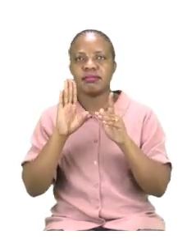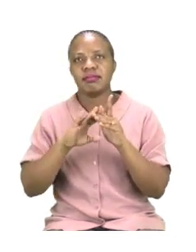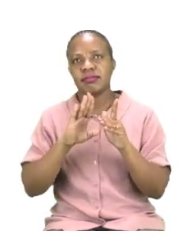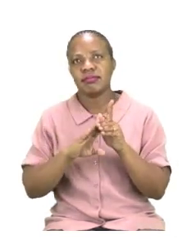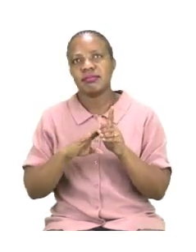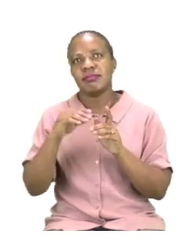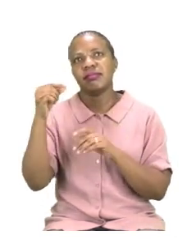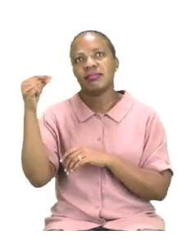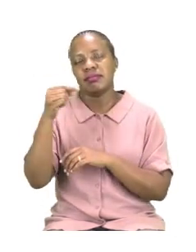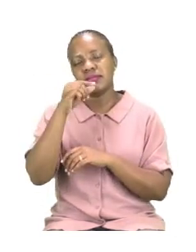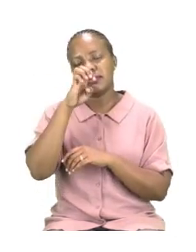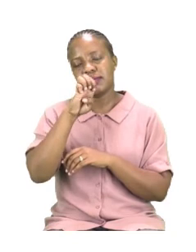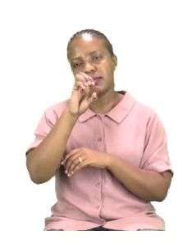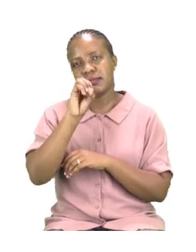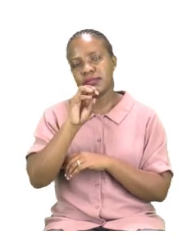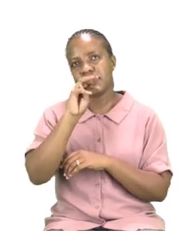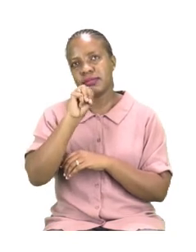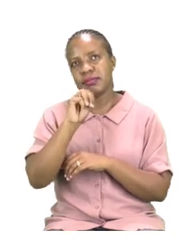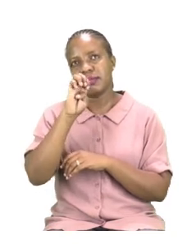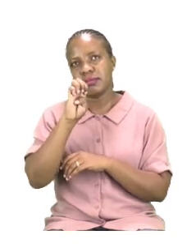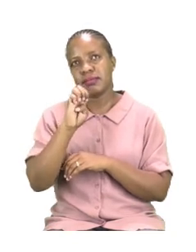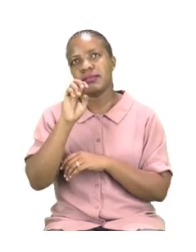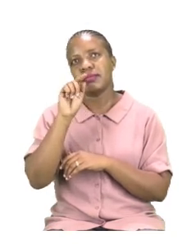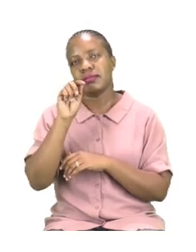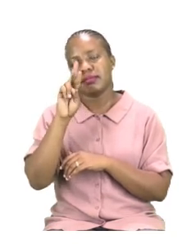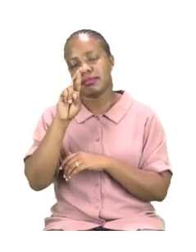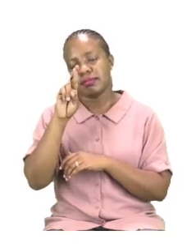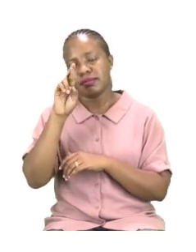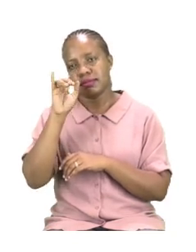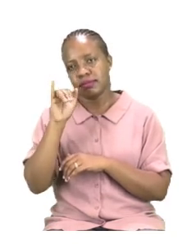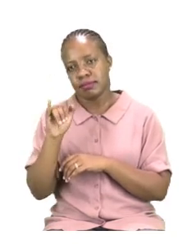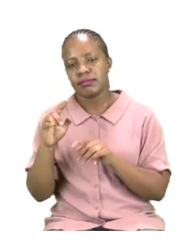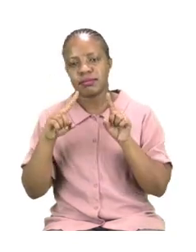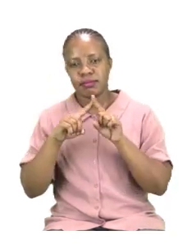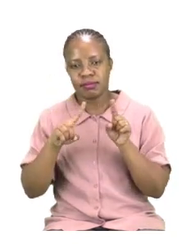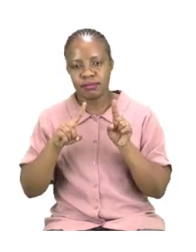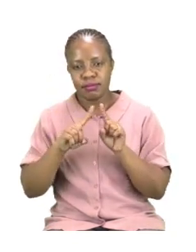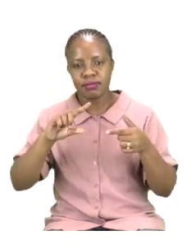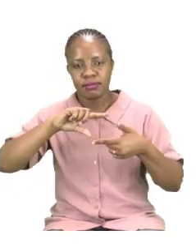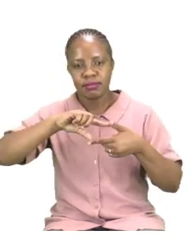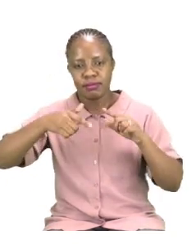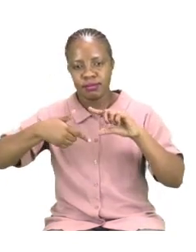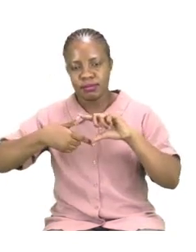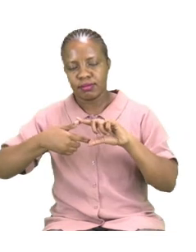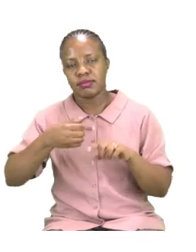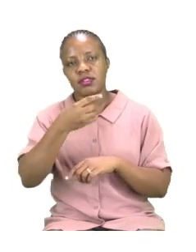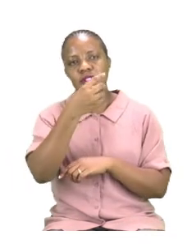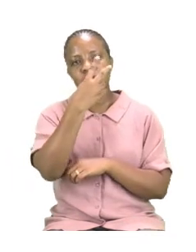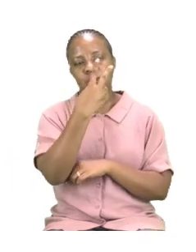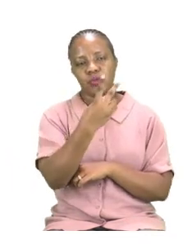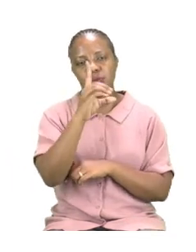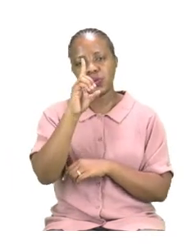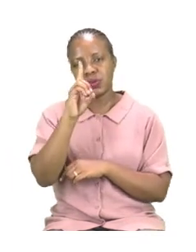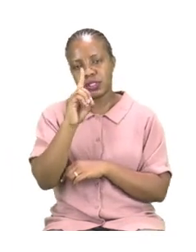And geometry is so much fun. This is when we talk about shapes. And in